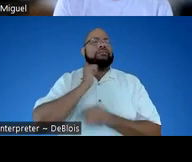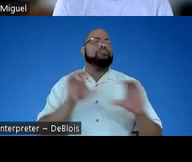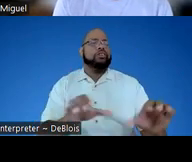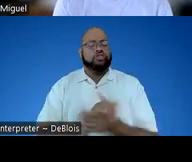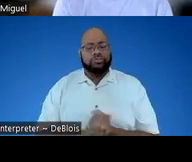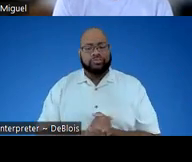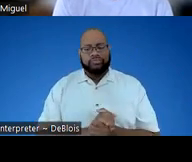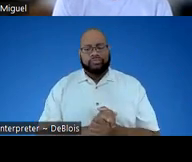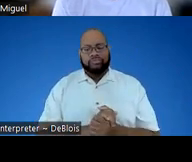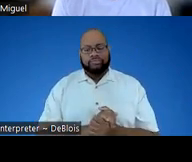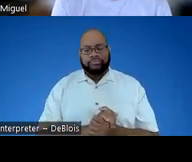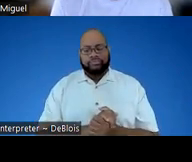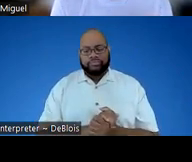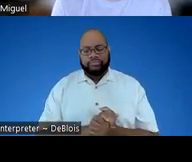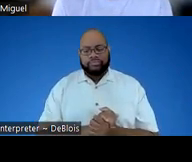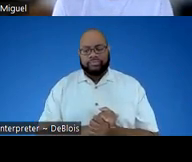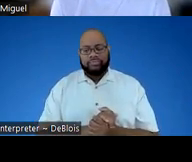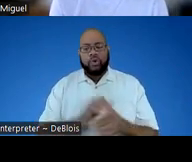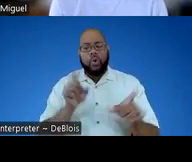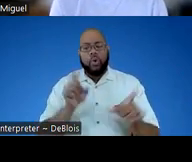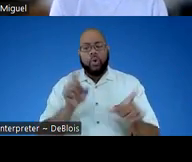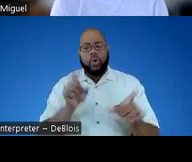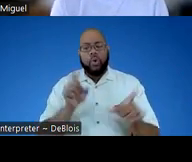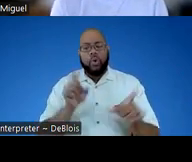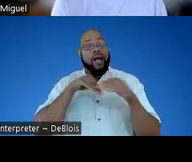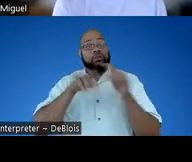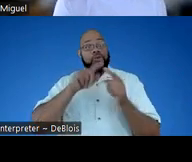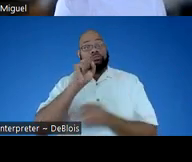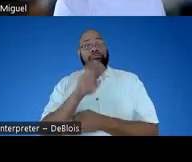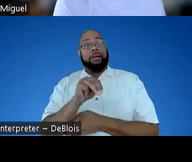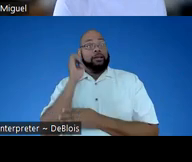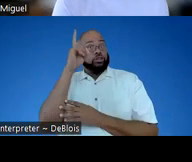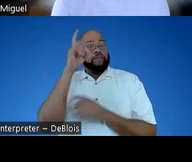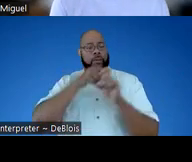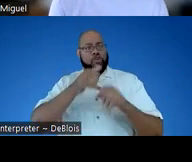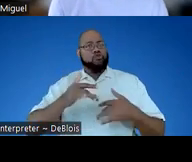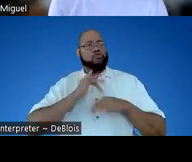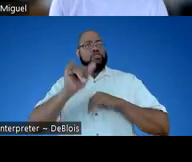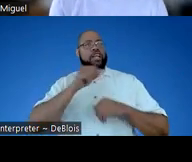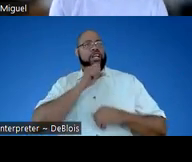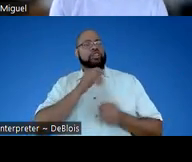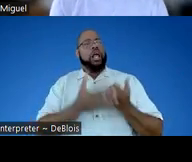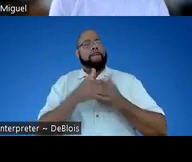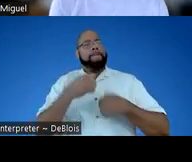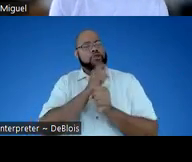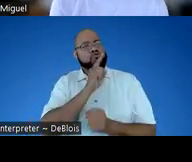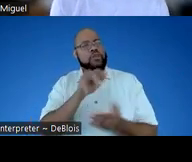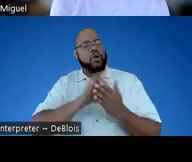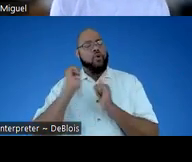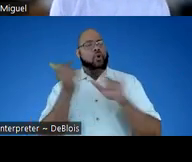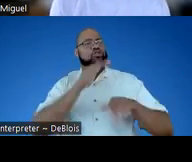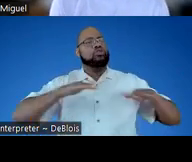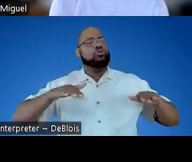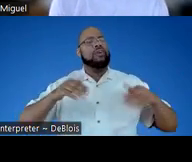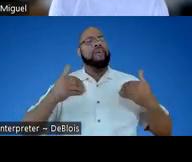Um, we also know that providing access to STEM education from that early age really helps ensure that all children